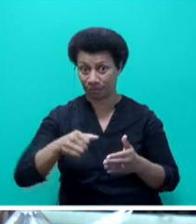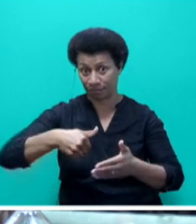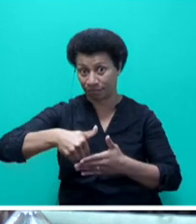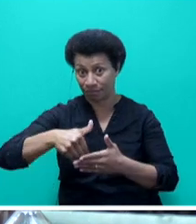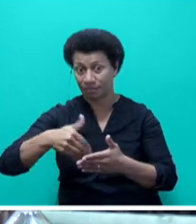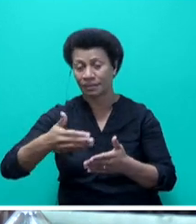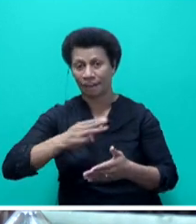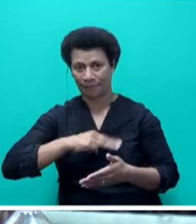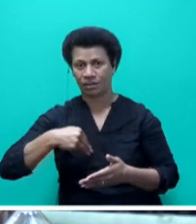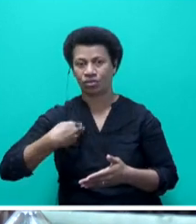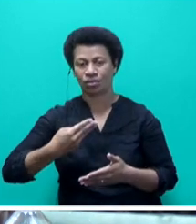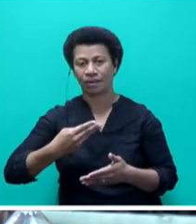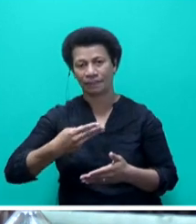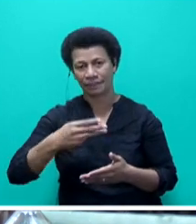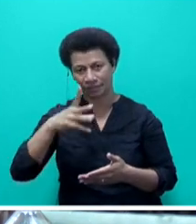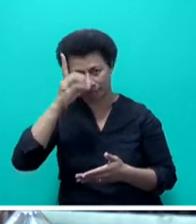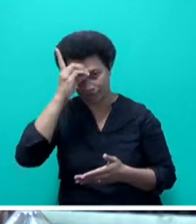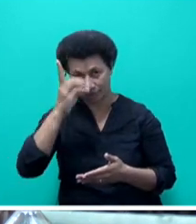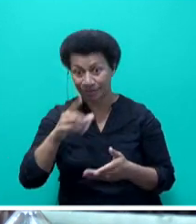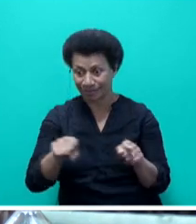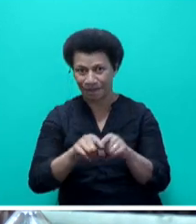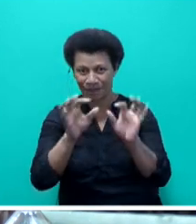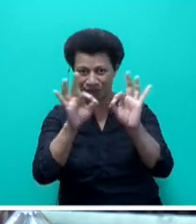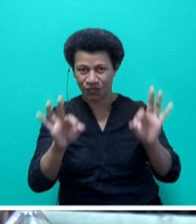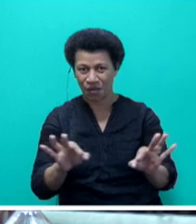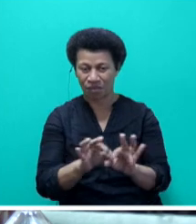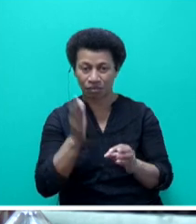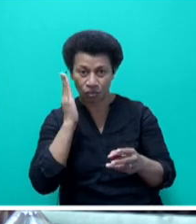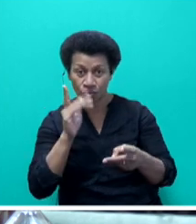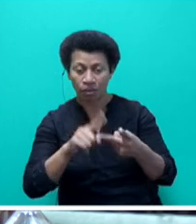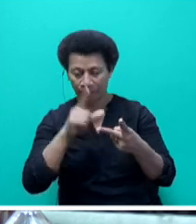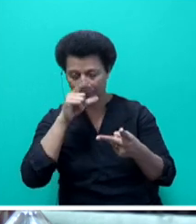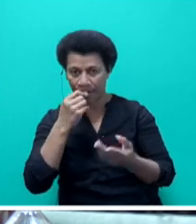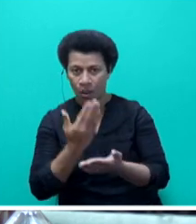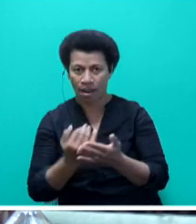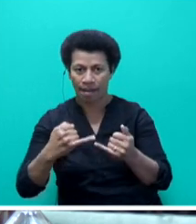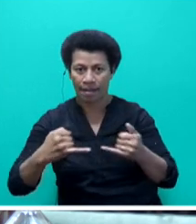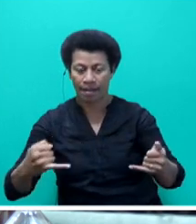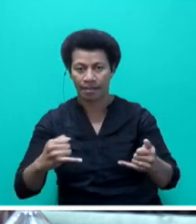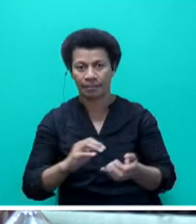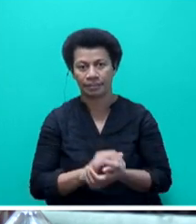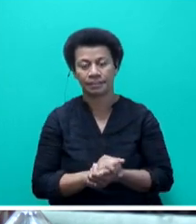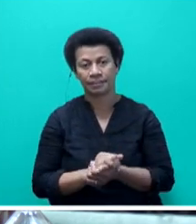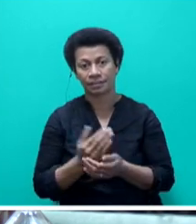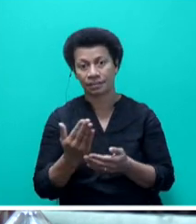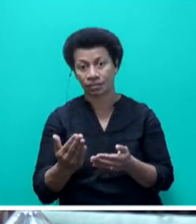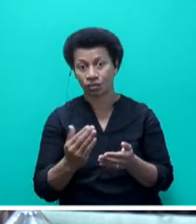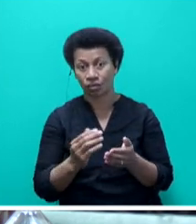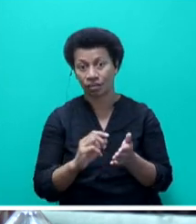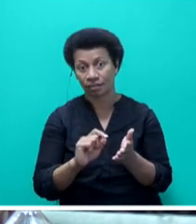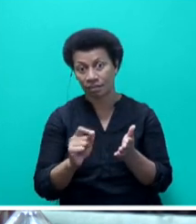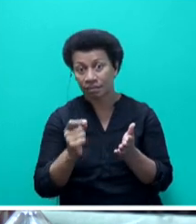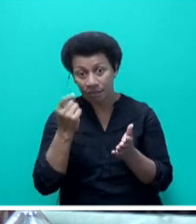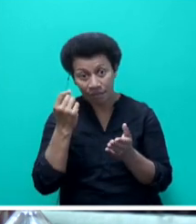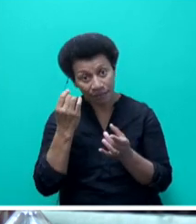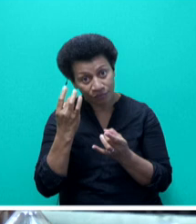Ministry of Education through the same manual application form at schools or indeed apply online. The manual application form will gather details